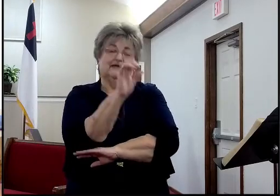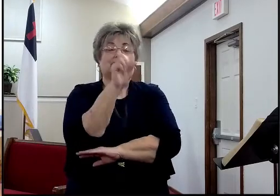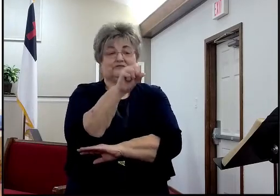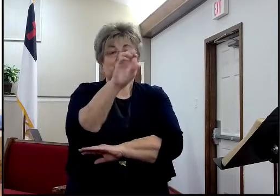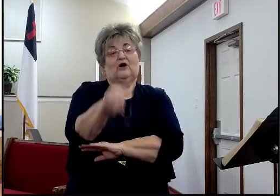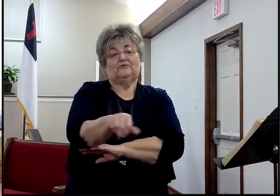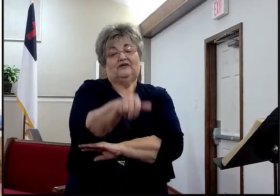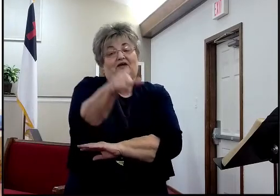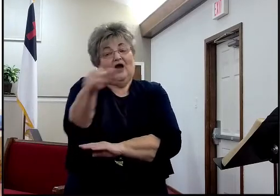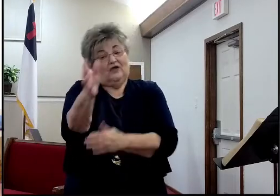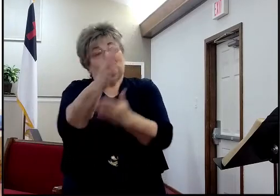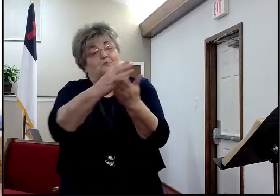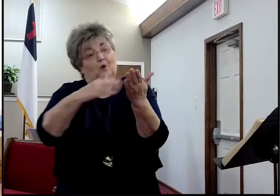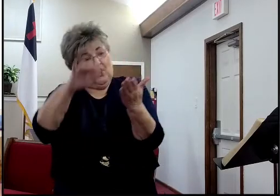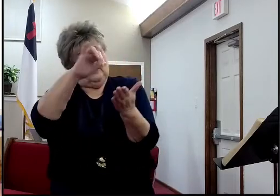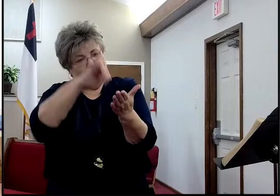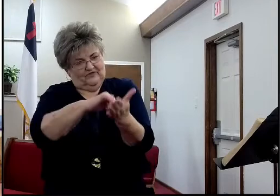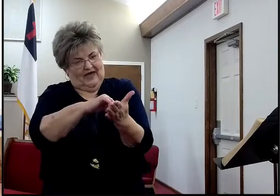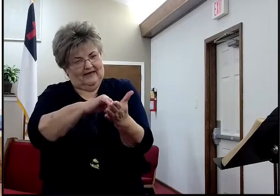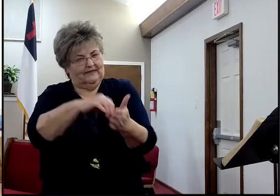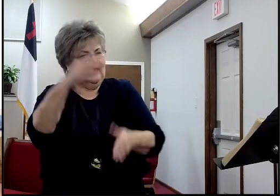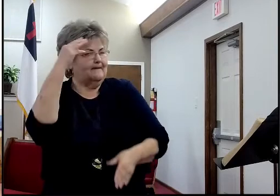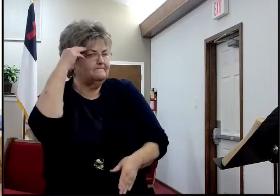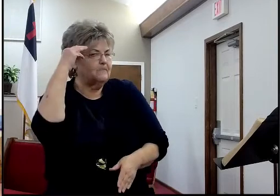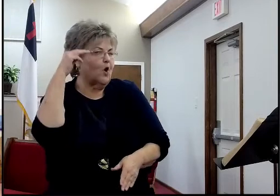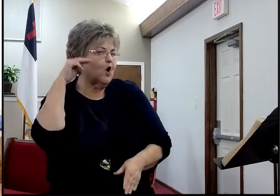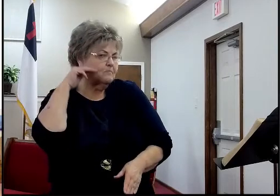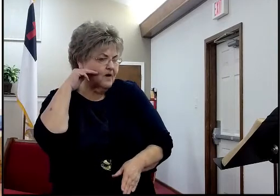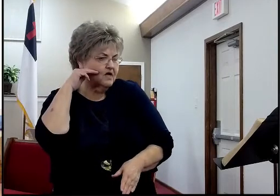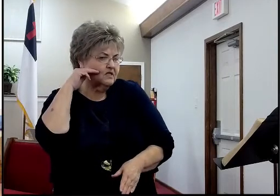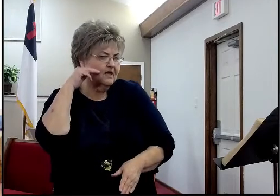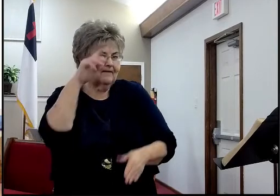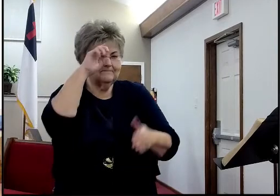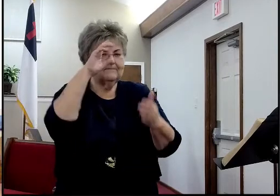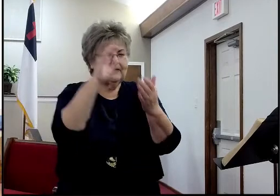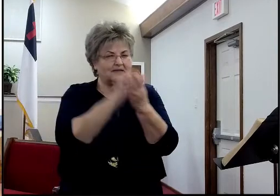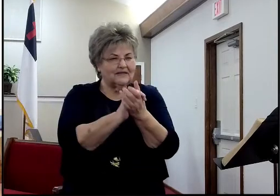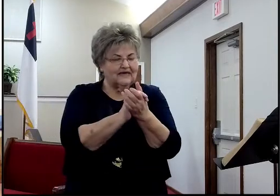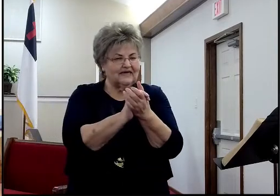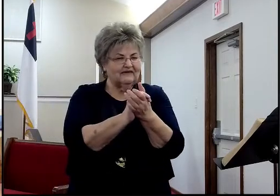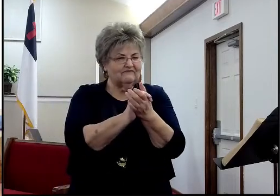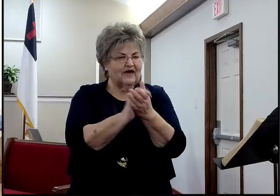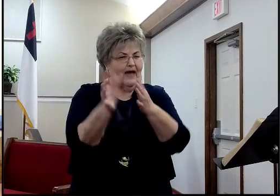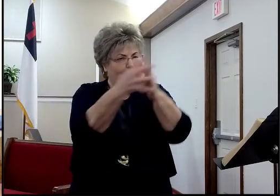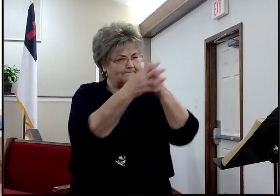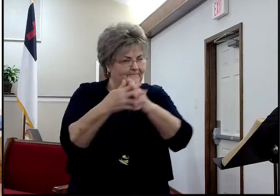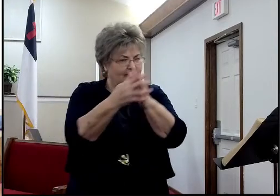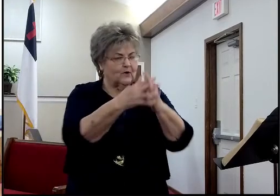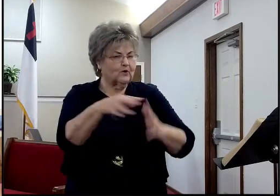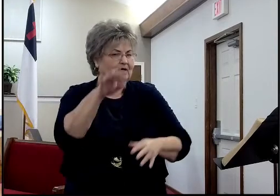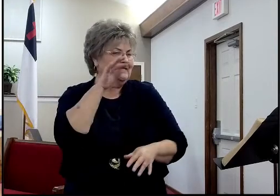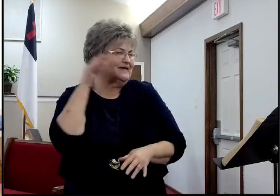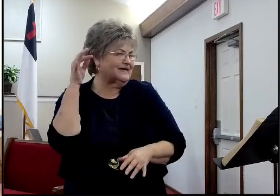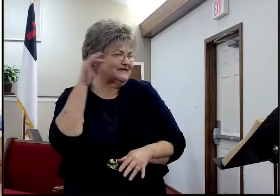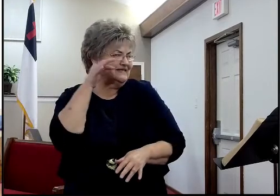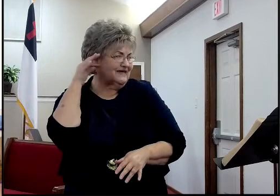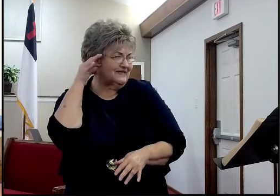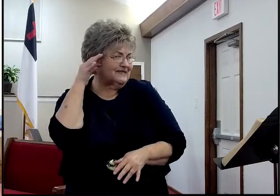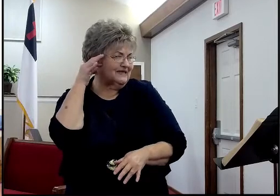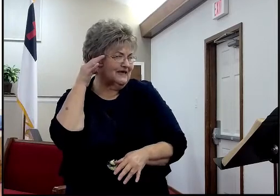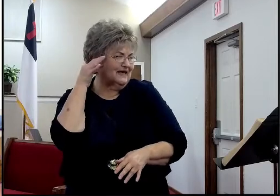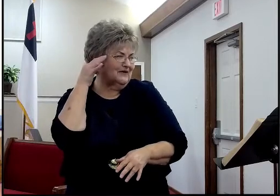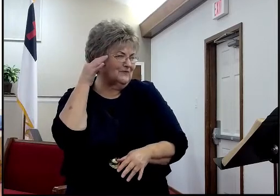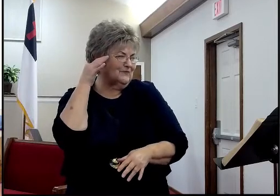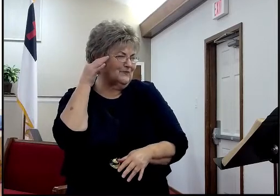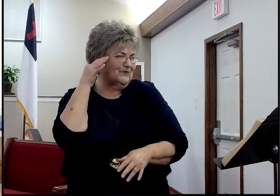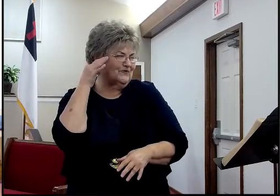other side of that is, the Mormon, believed the Native Americans, were the descendants of the lost tribes of Israel, they literally,